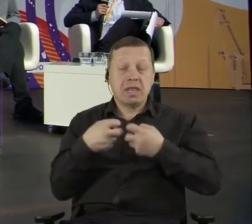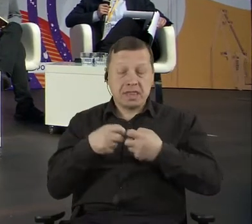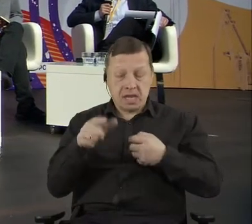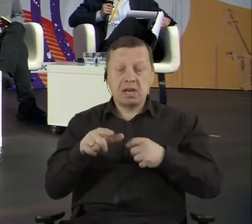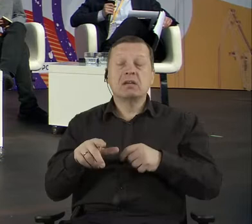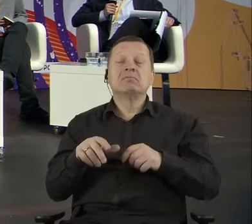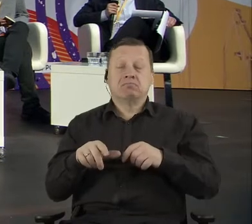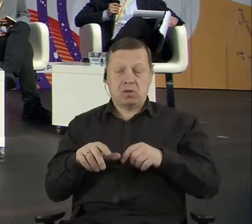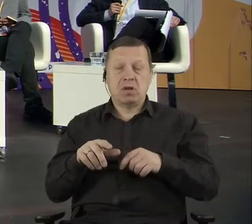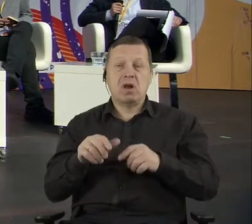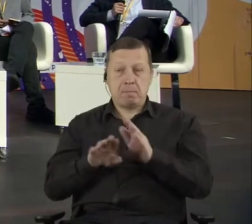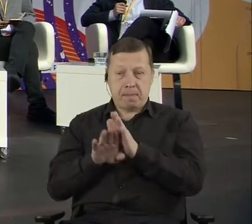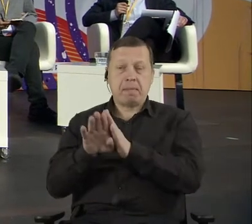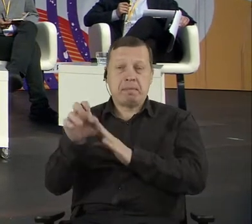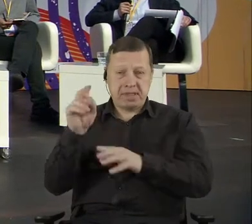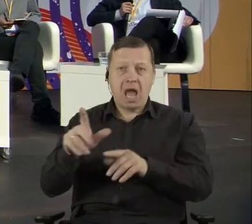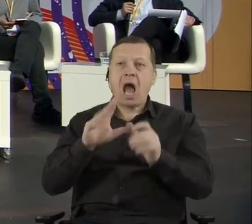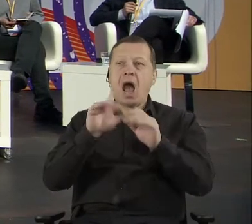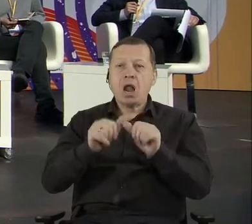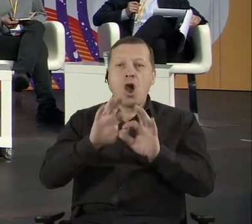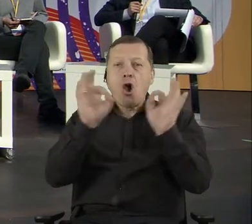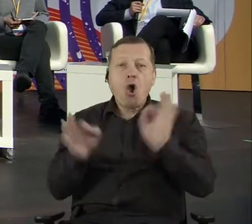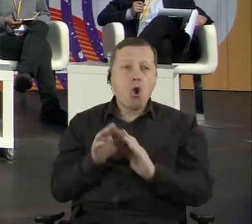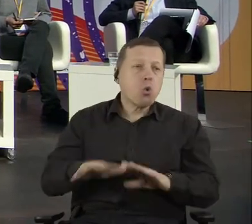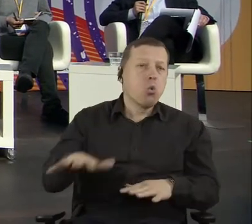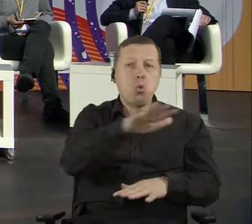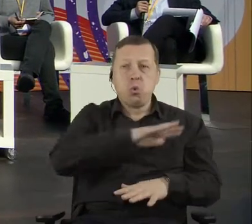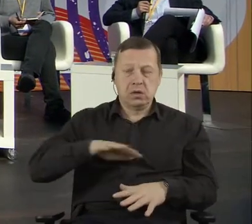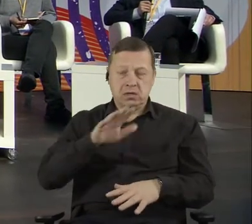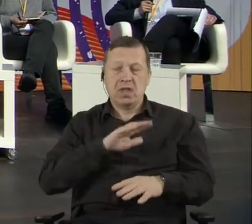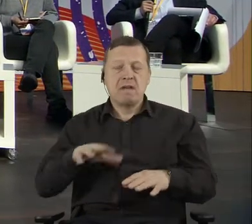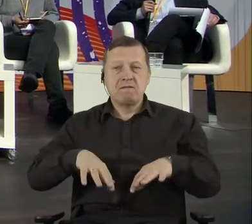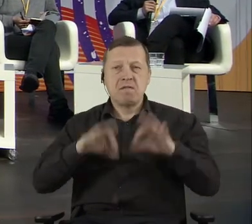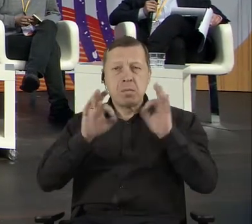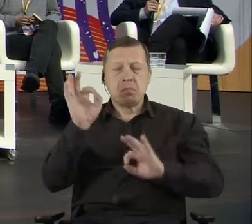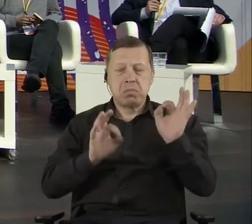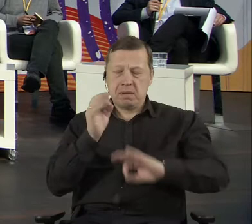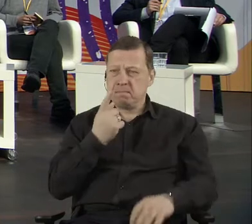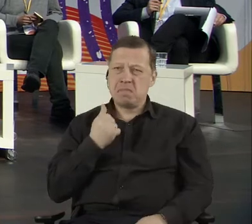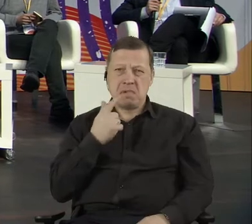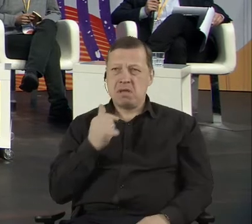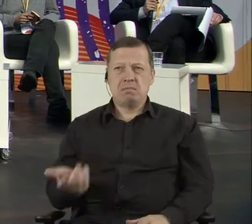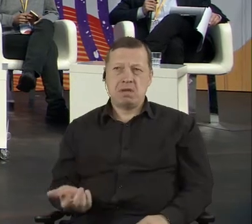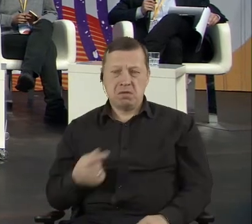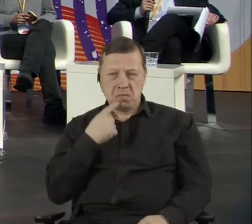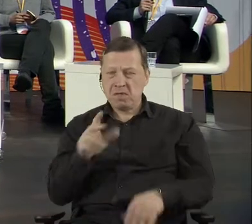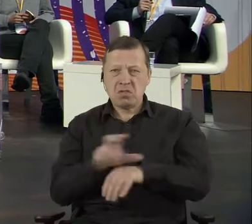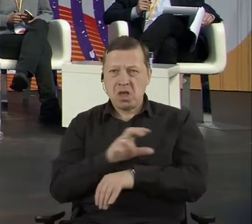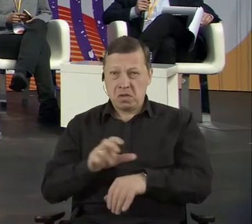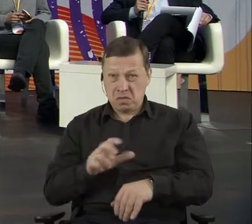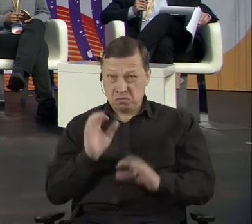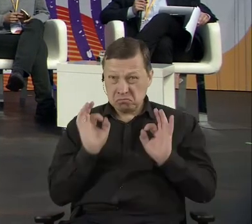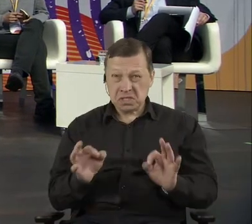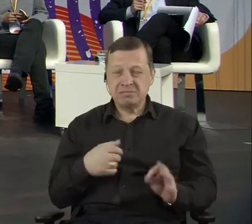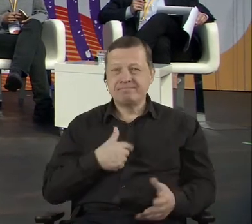technology not working or what is happening there? Just one thought to, you know, drop here on